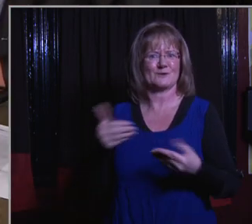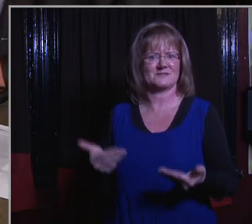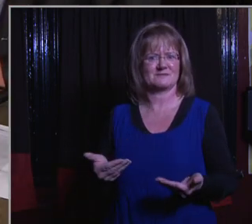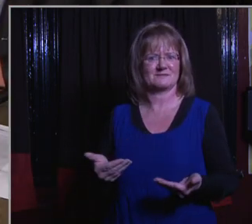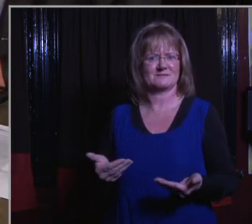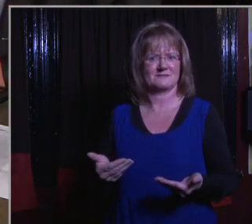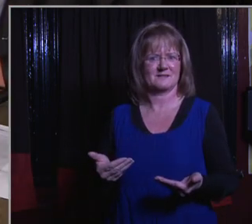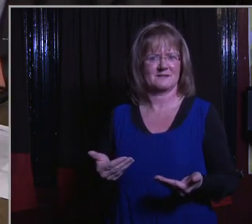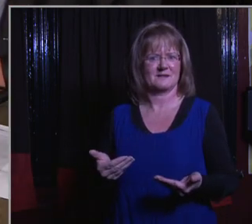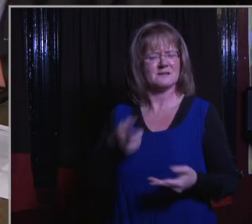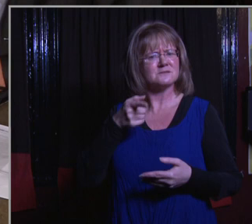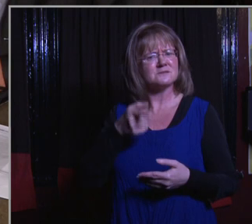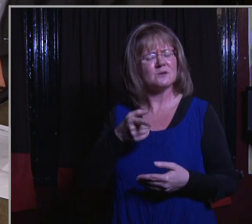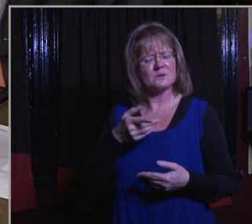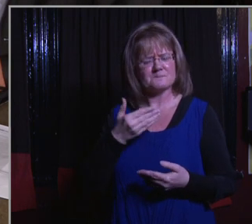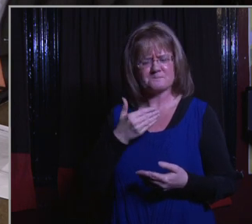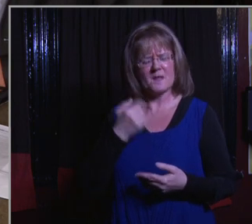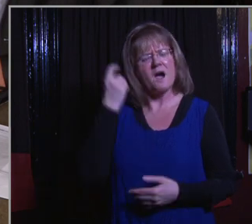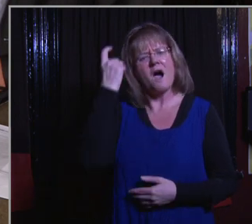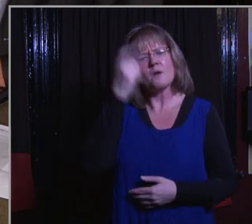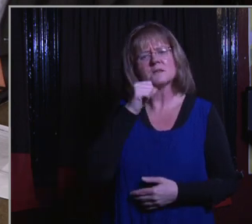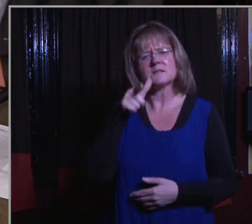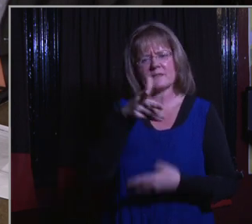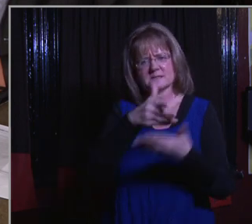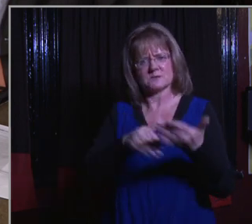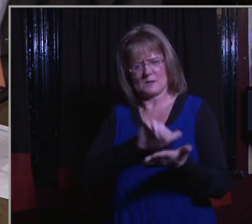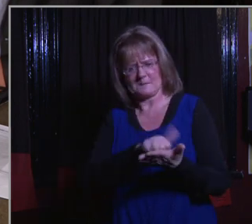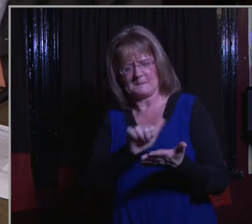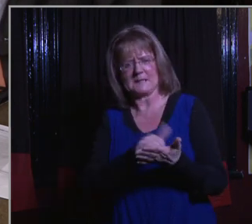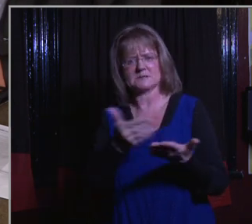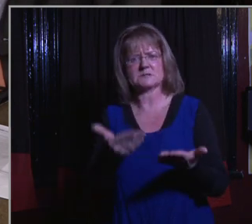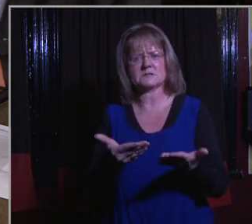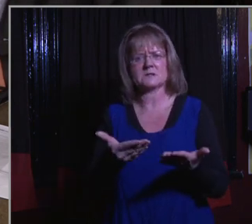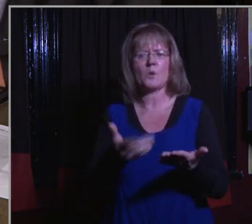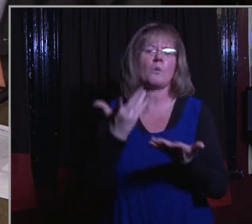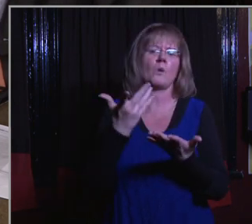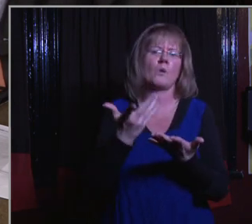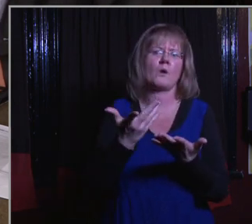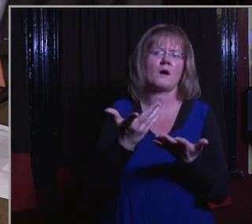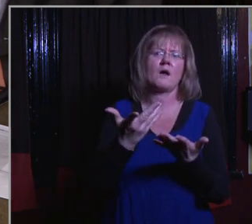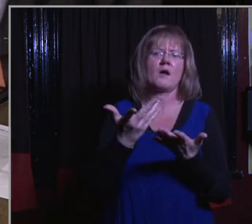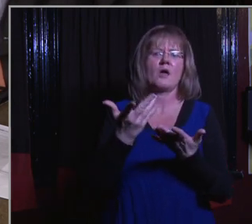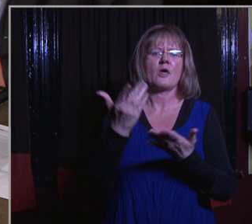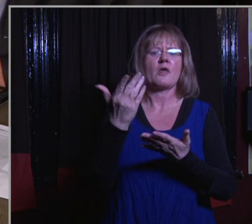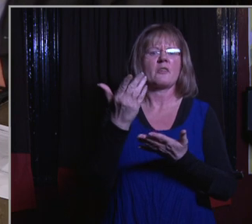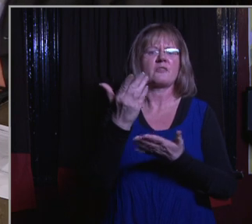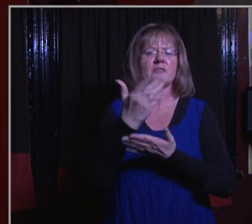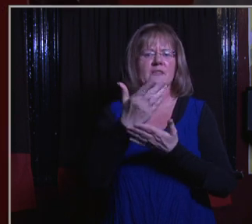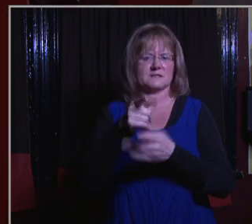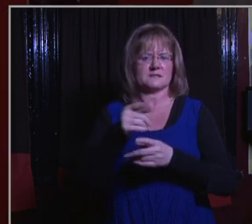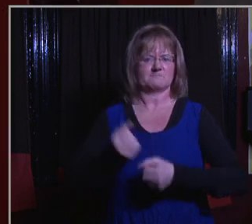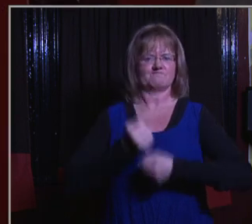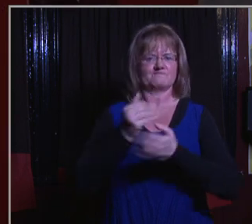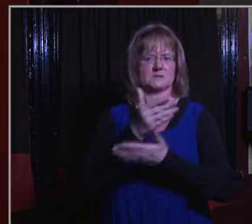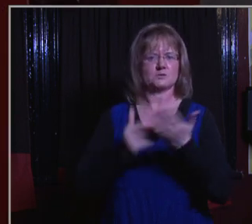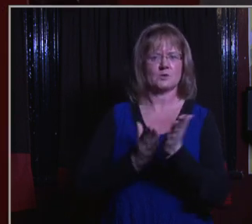Has this done, I wonder whether this story being the dominant story in the election campaign has done exactly what Nikki Hager was worried about. It